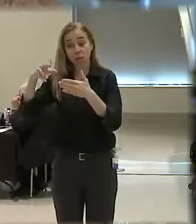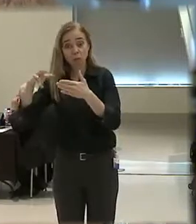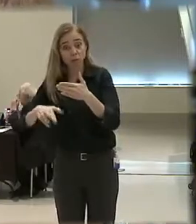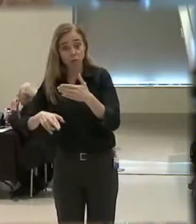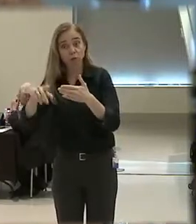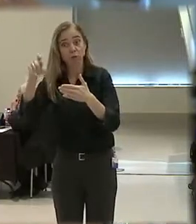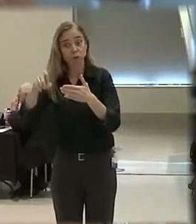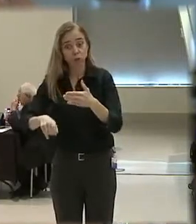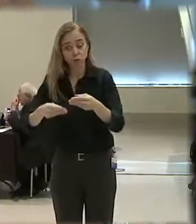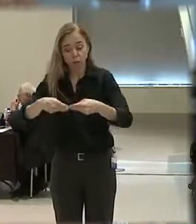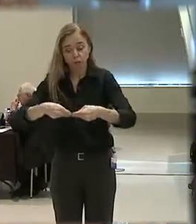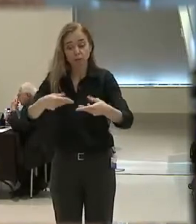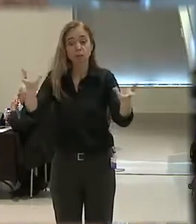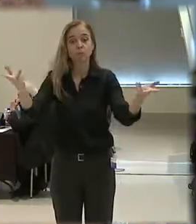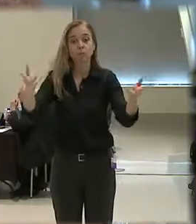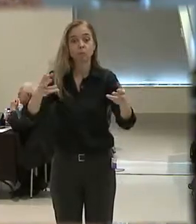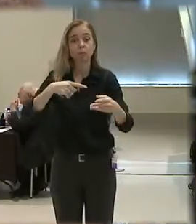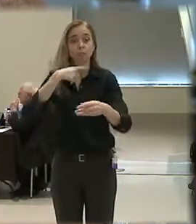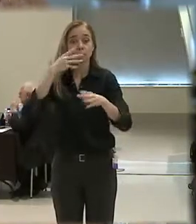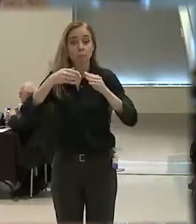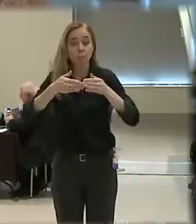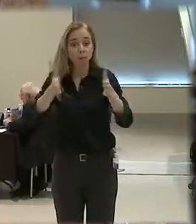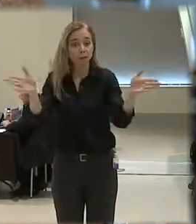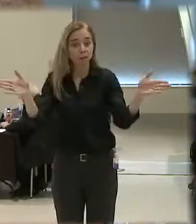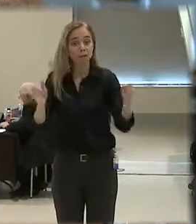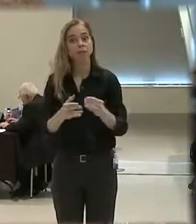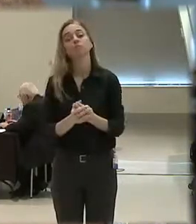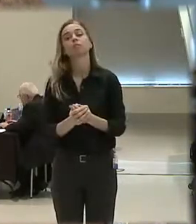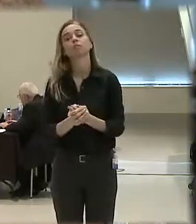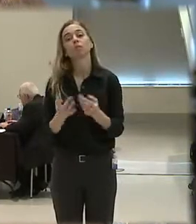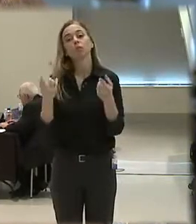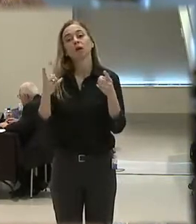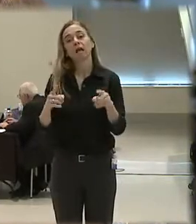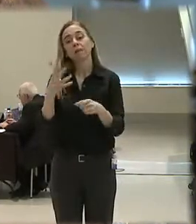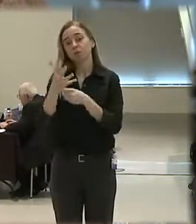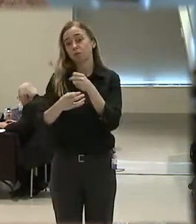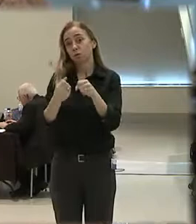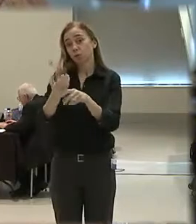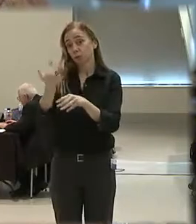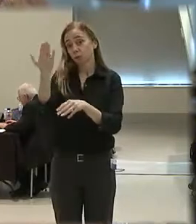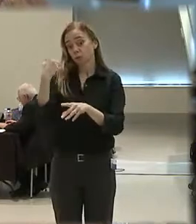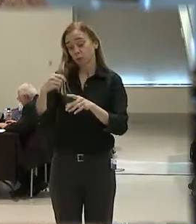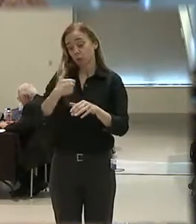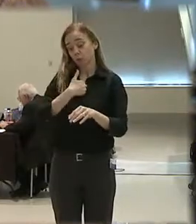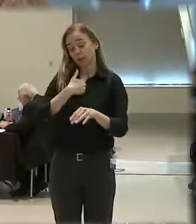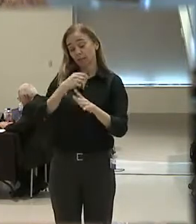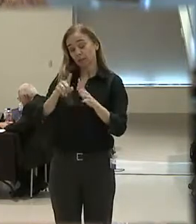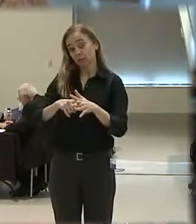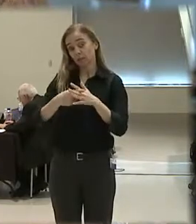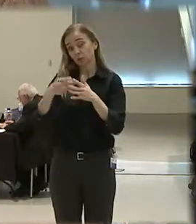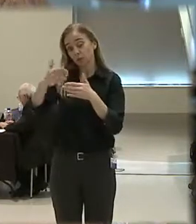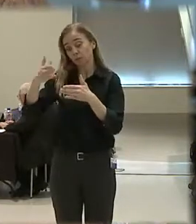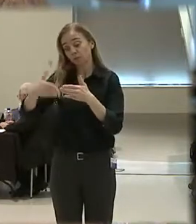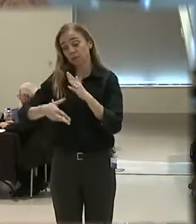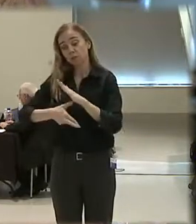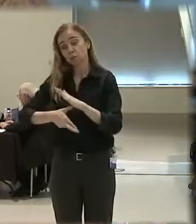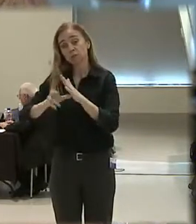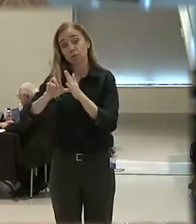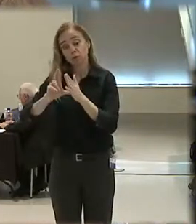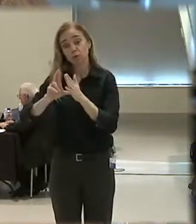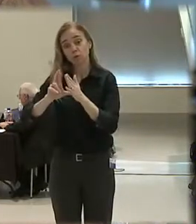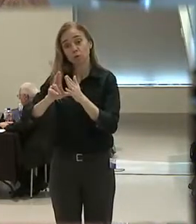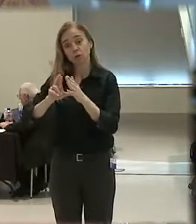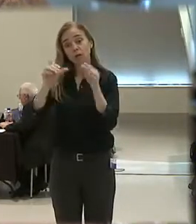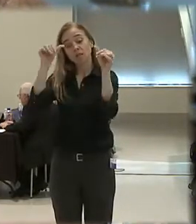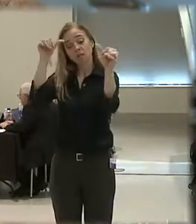What we have started to do when I first came in there four years ago, for the first time, when we finished our review, all of our reviews are